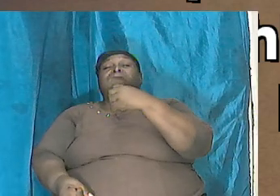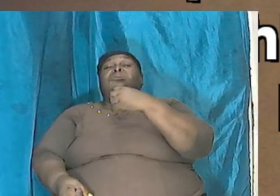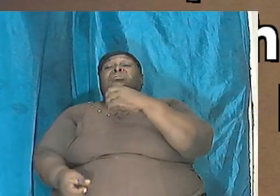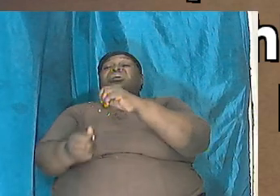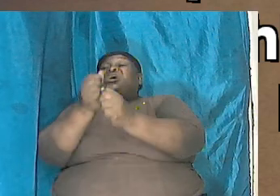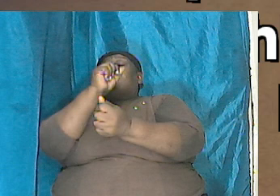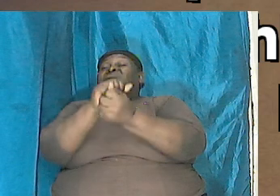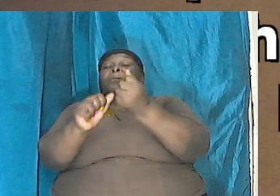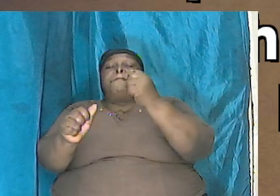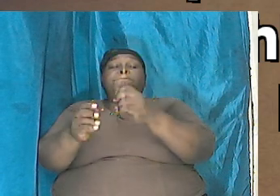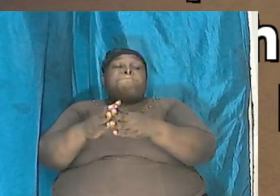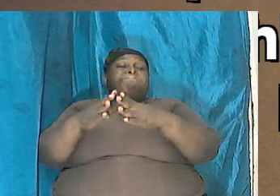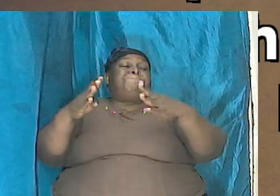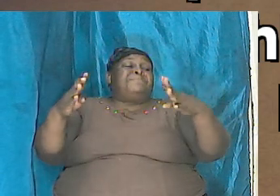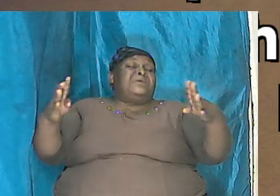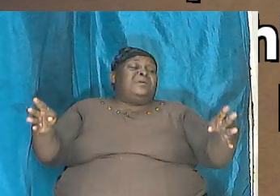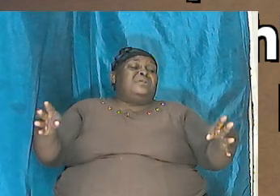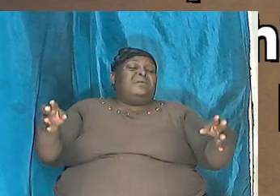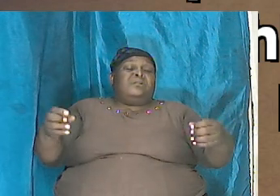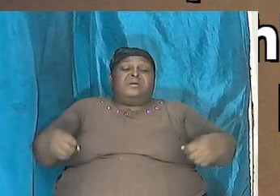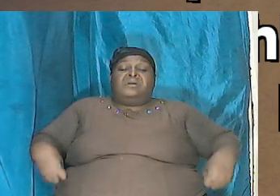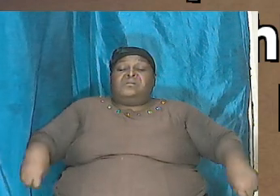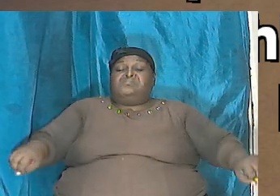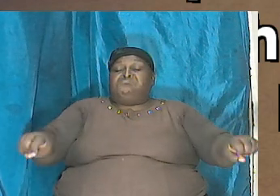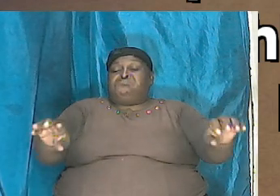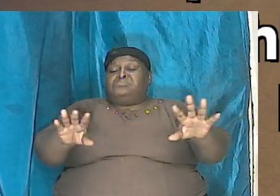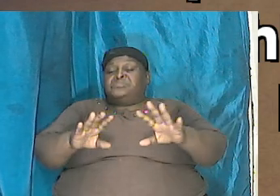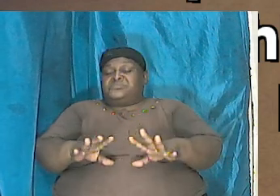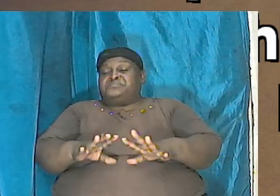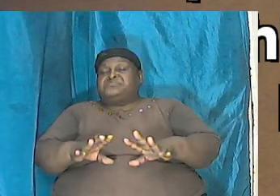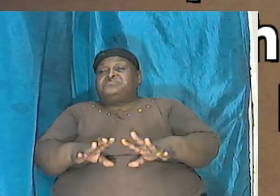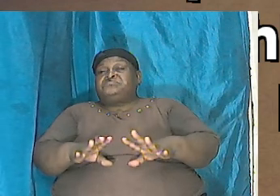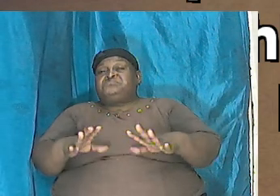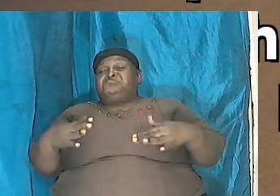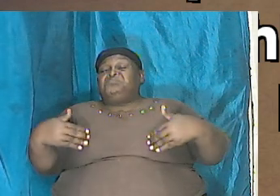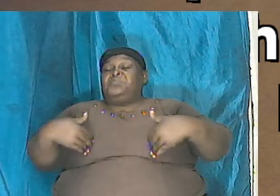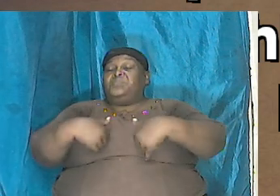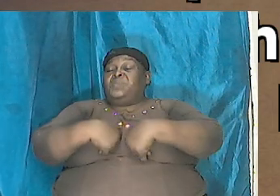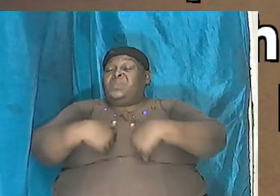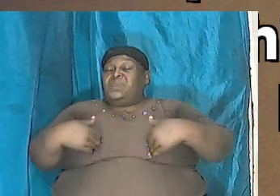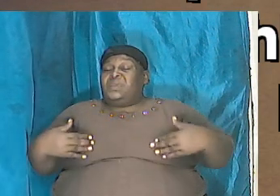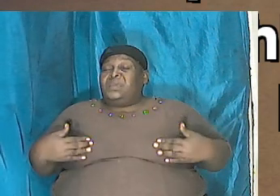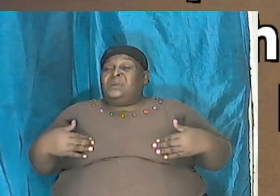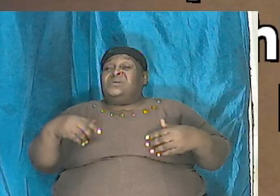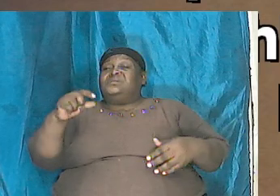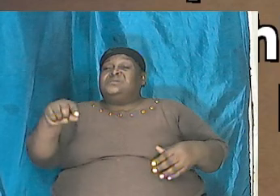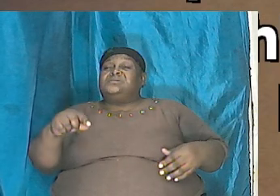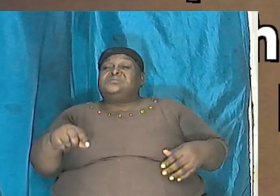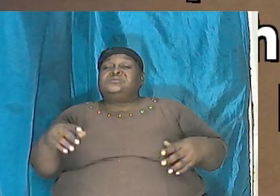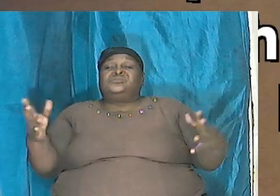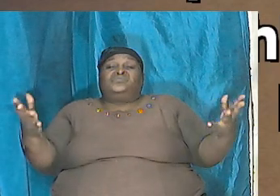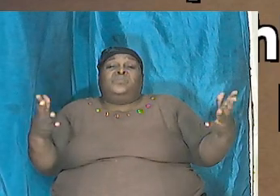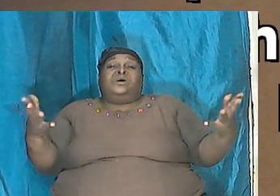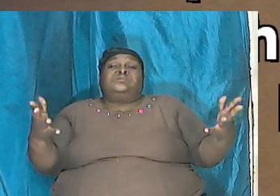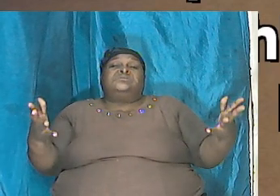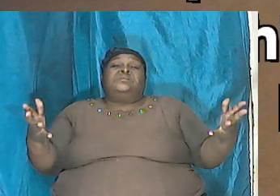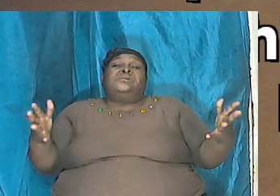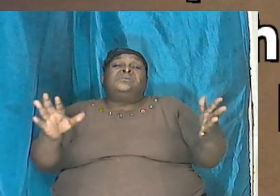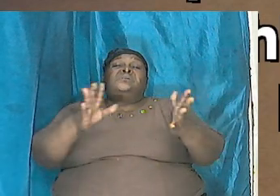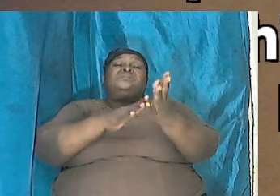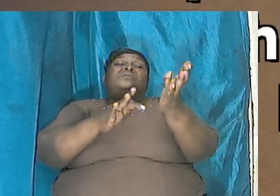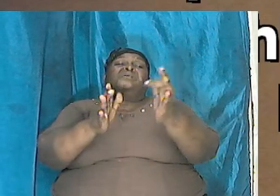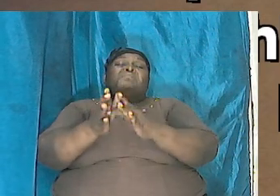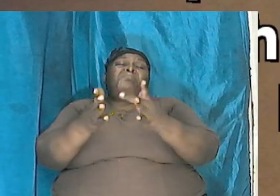a massive land animal and this is exactly what the